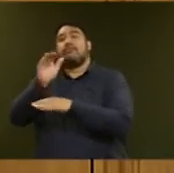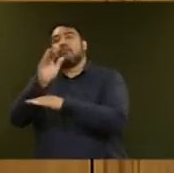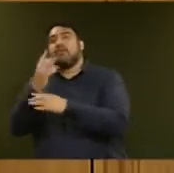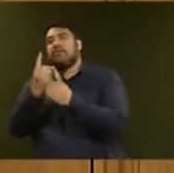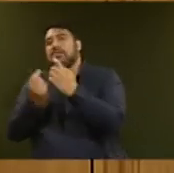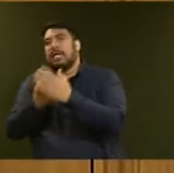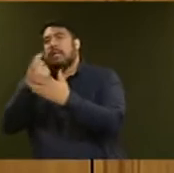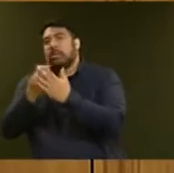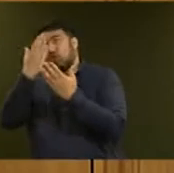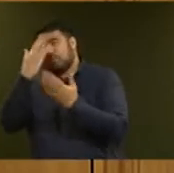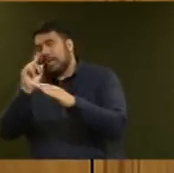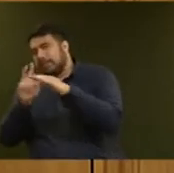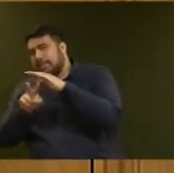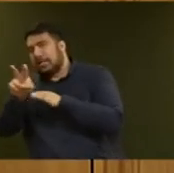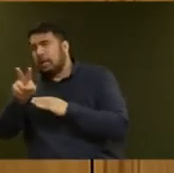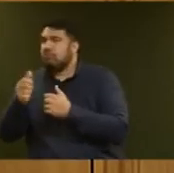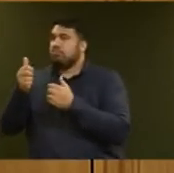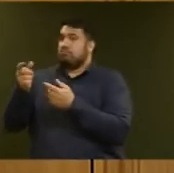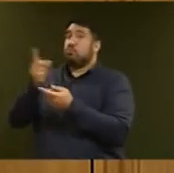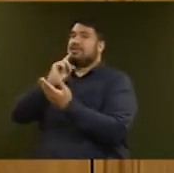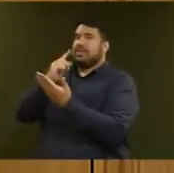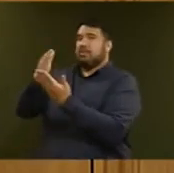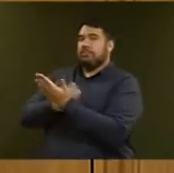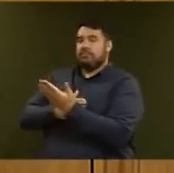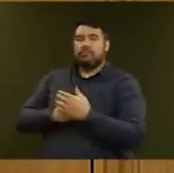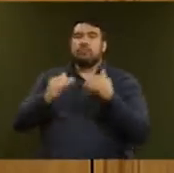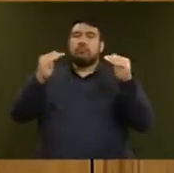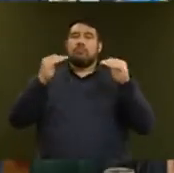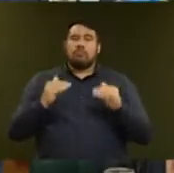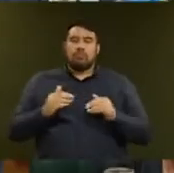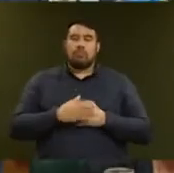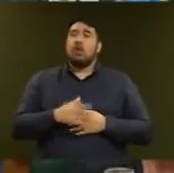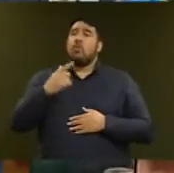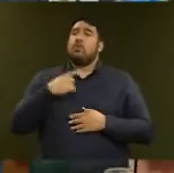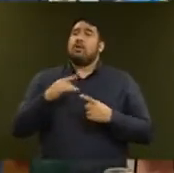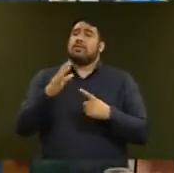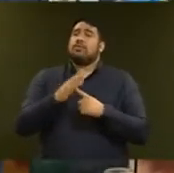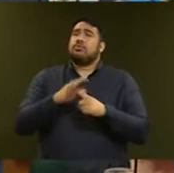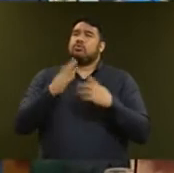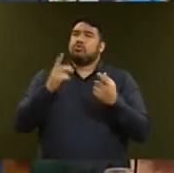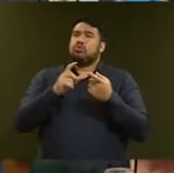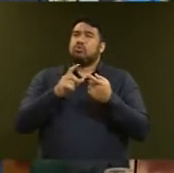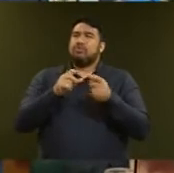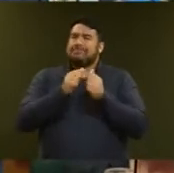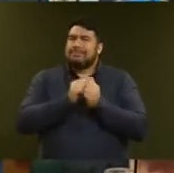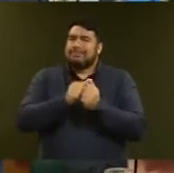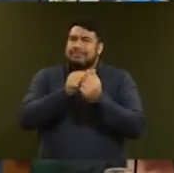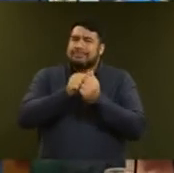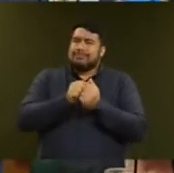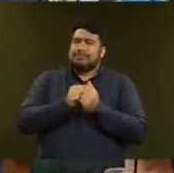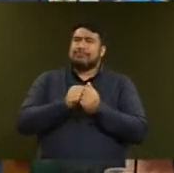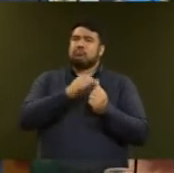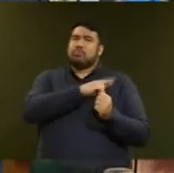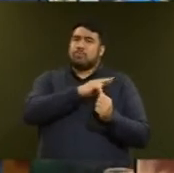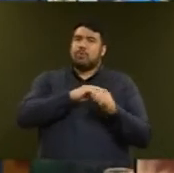Why is it important for the Government to maintain fiscal discipline? It is every Government's responsibility to look